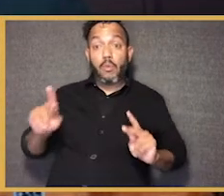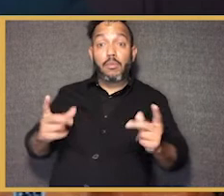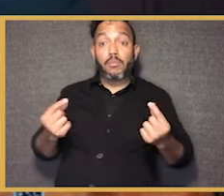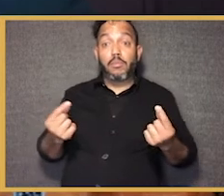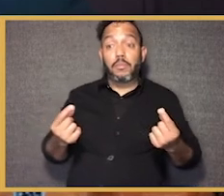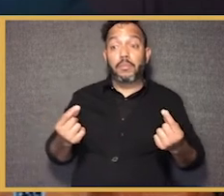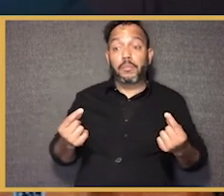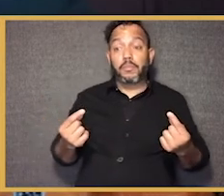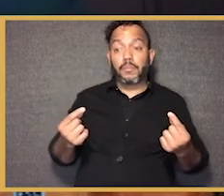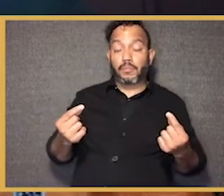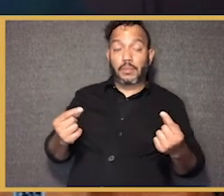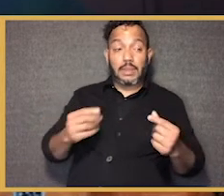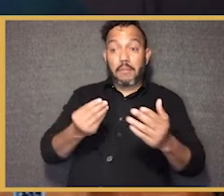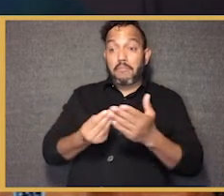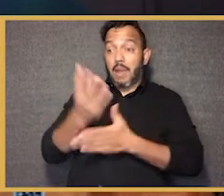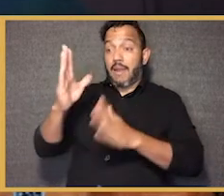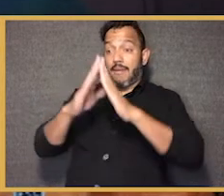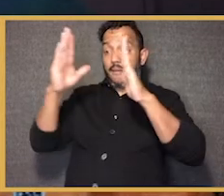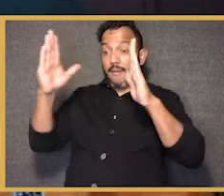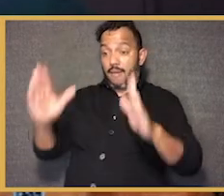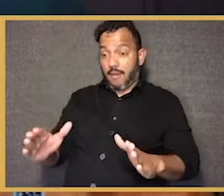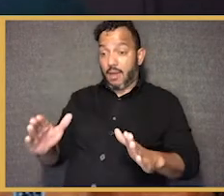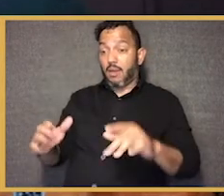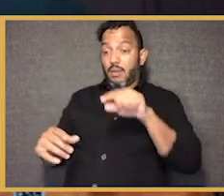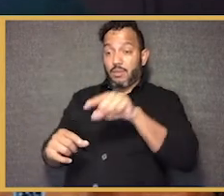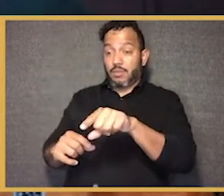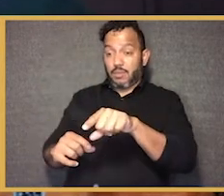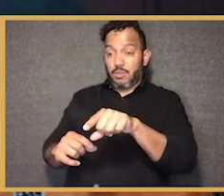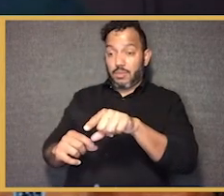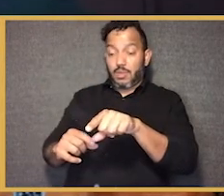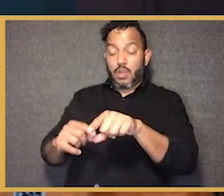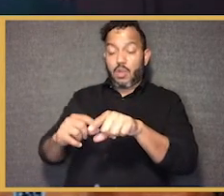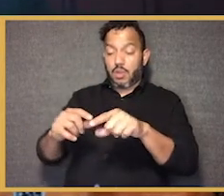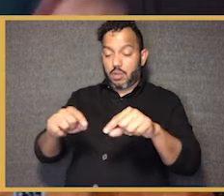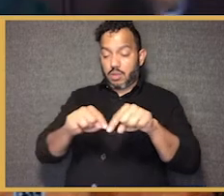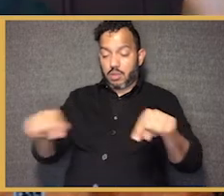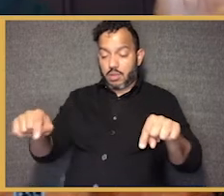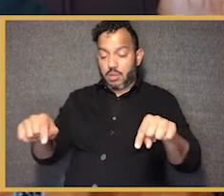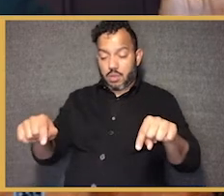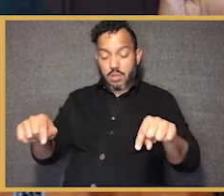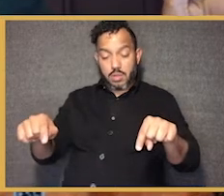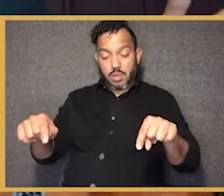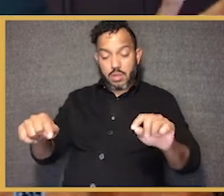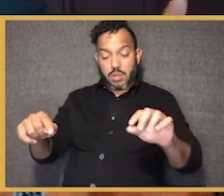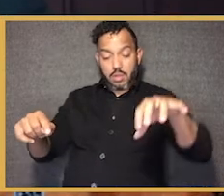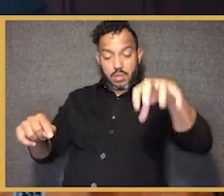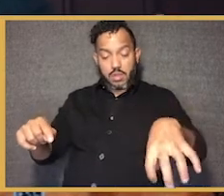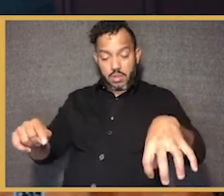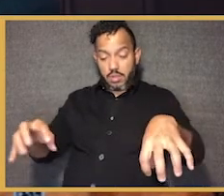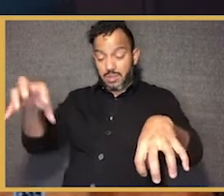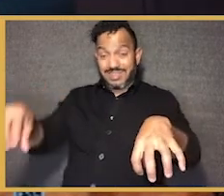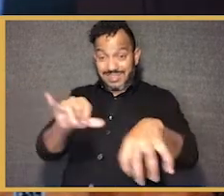folks who buy a house in Park Slope. They know if they buy on one corner, they'll be